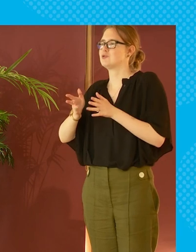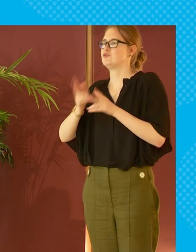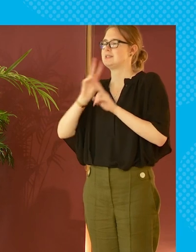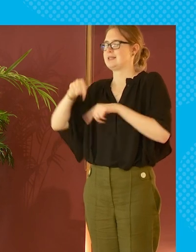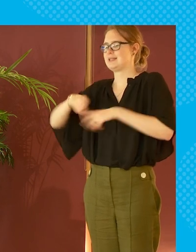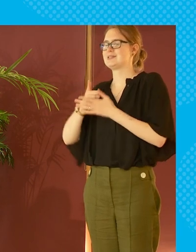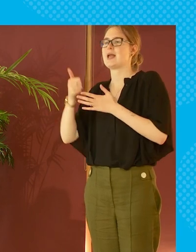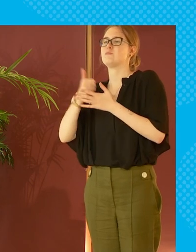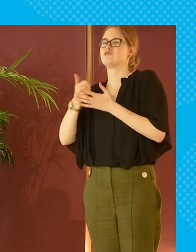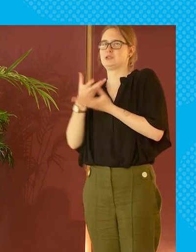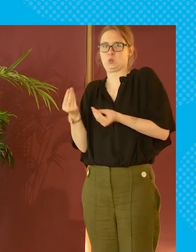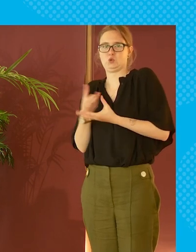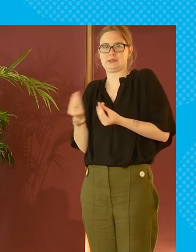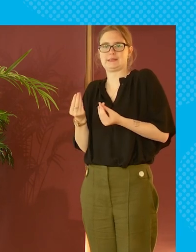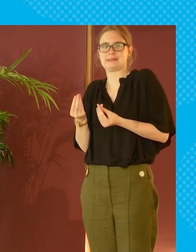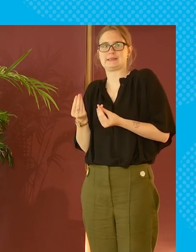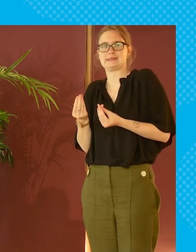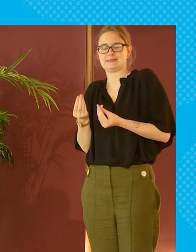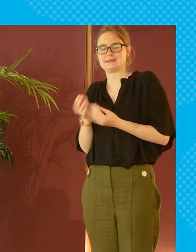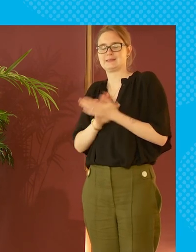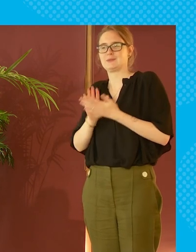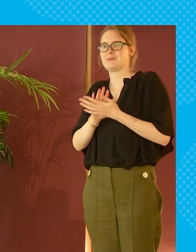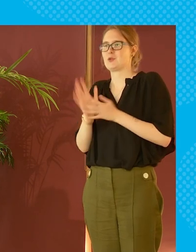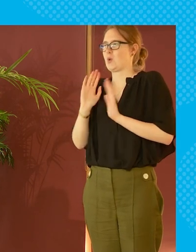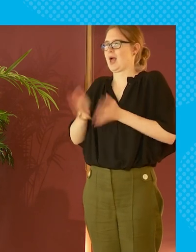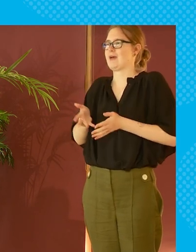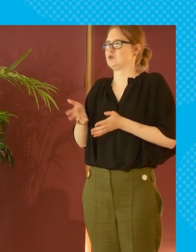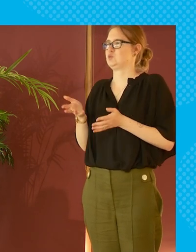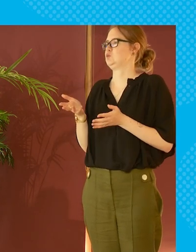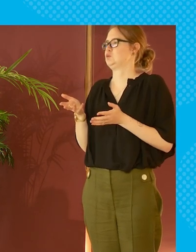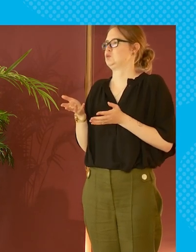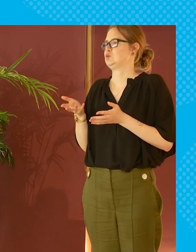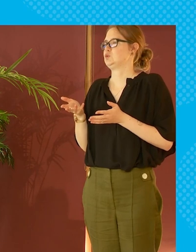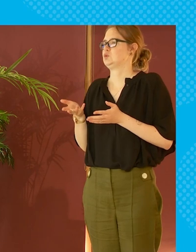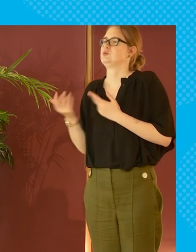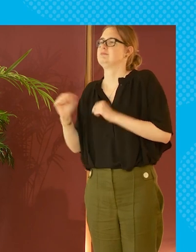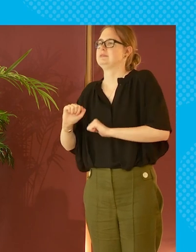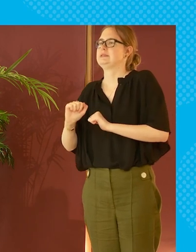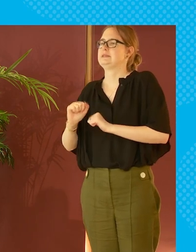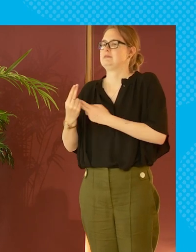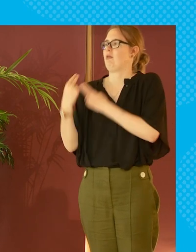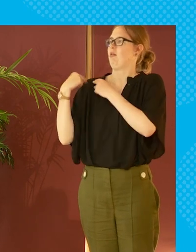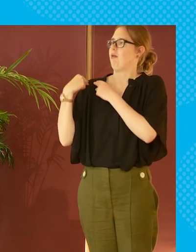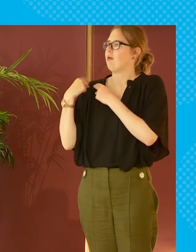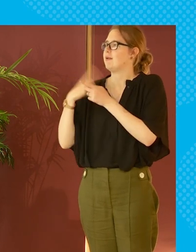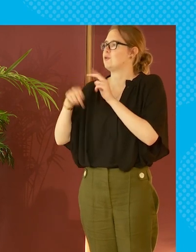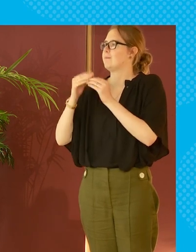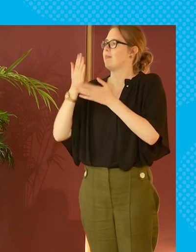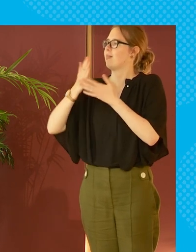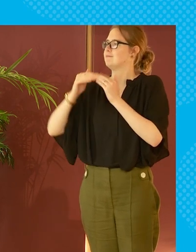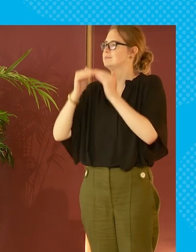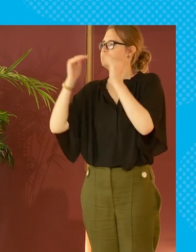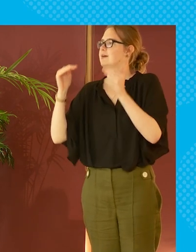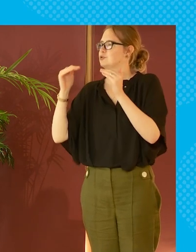have to see these as temporary solutions to something which like you you don't have to be a marxist to believe that